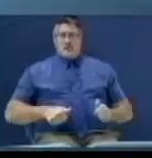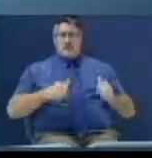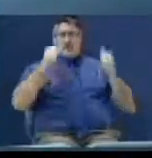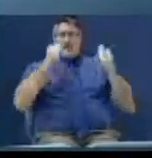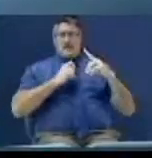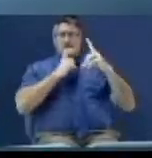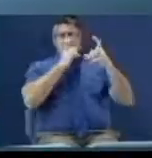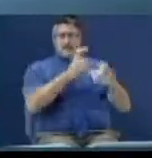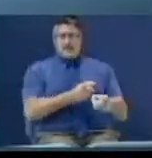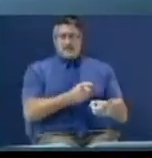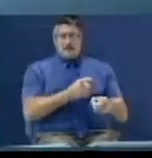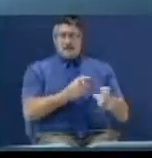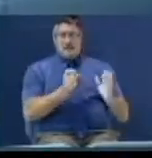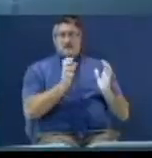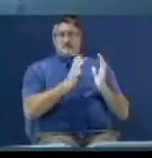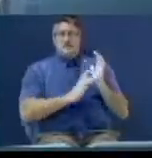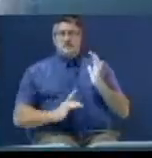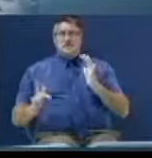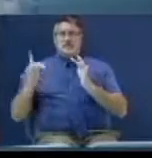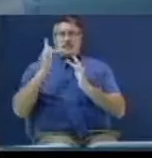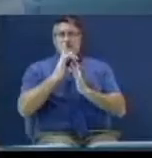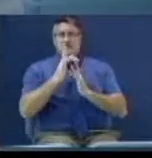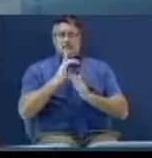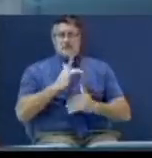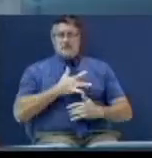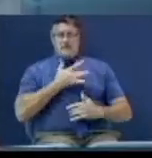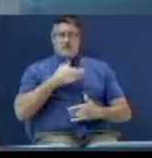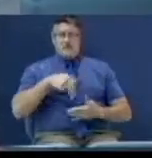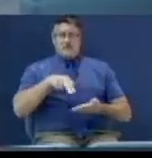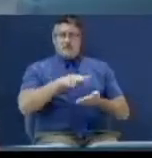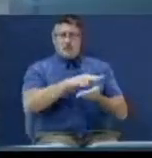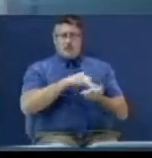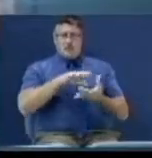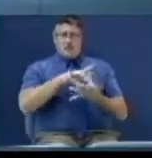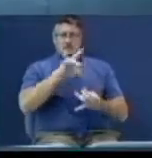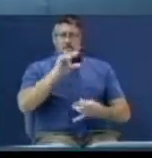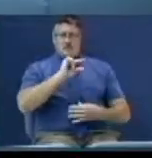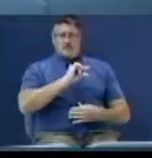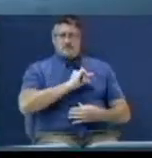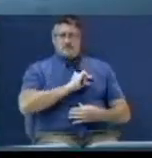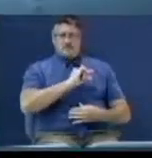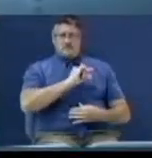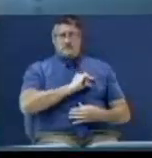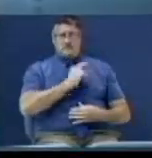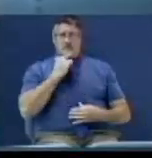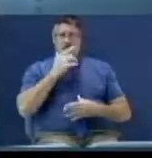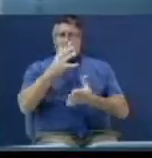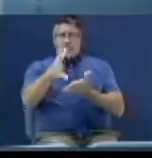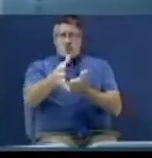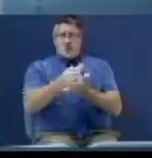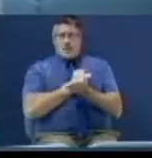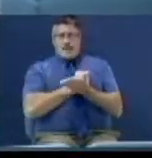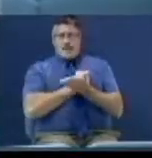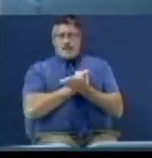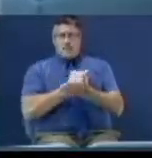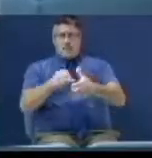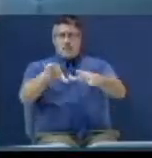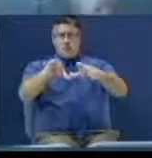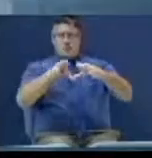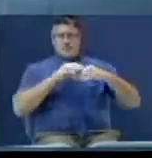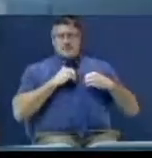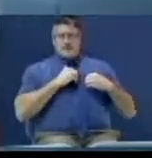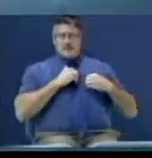It's time for you to let your sense of the Holy Ghost work on you. You need to say, I'm going to claim the blood. I'm going to receive the blood